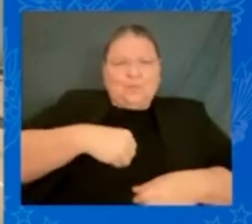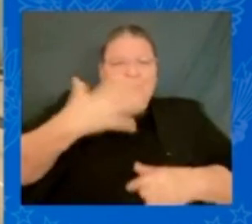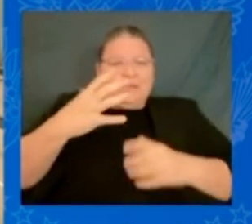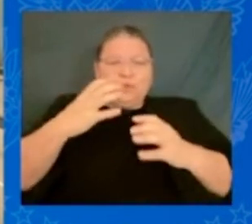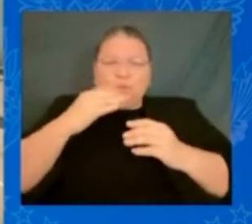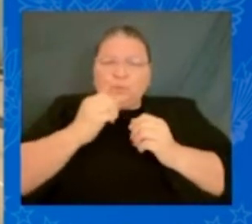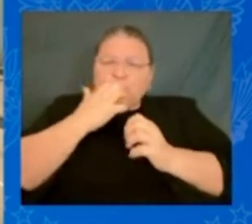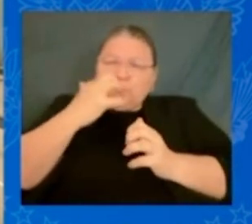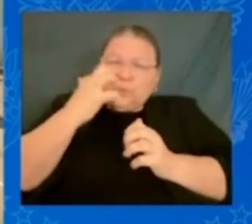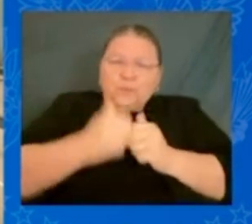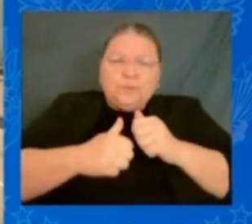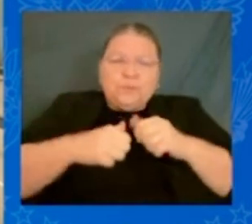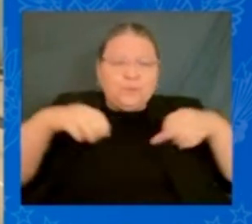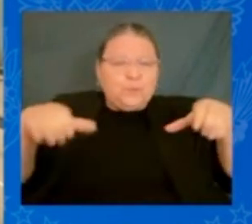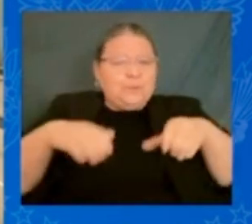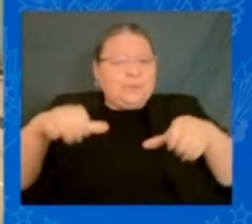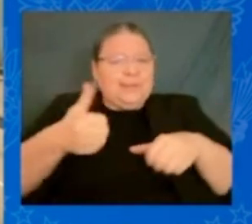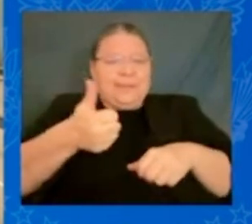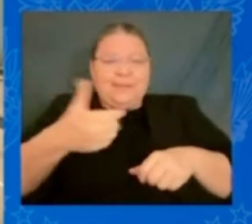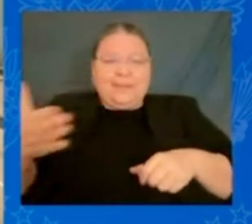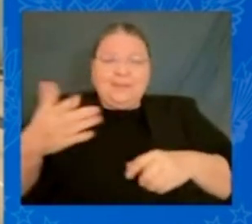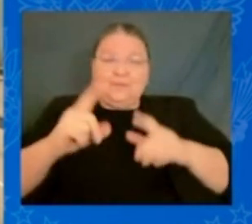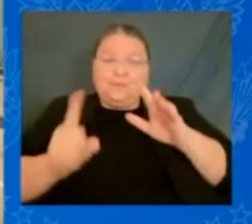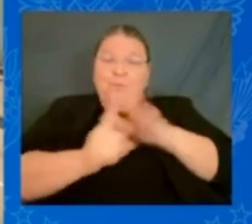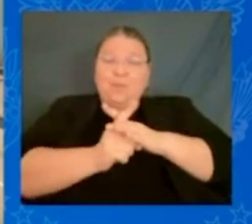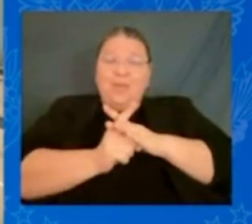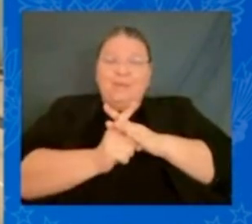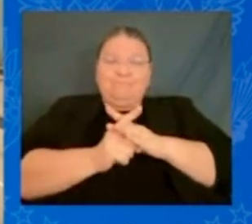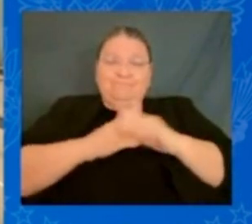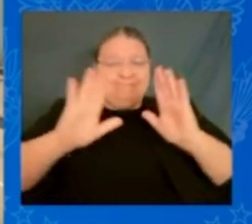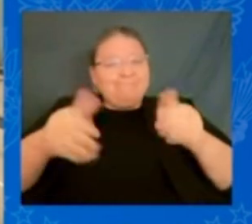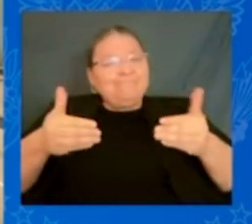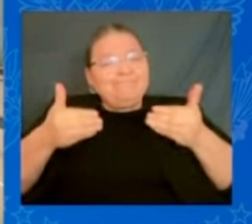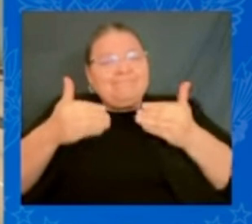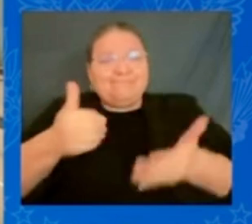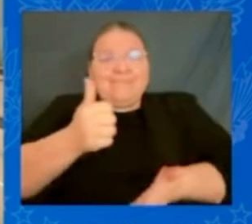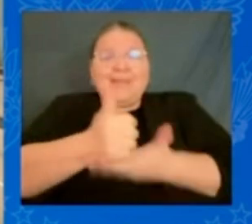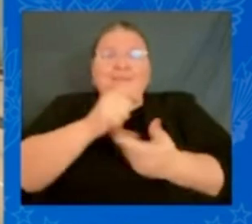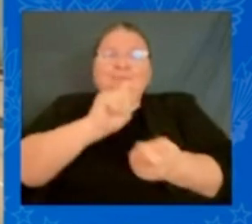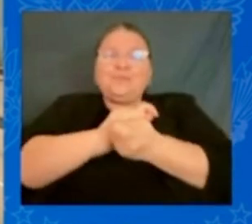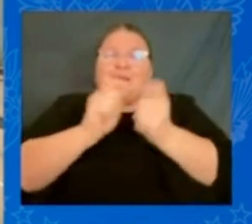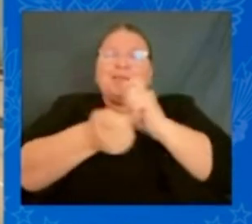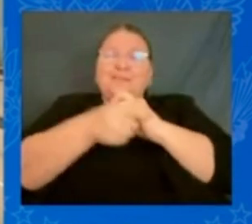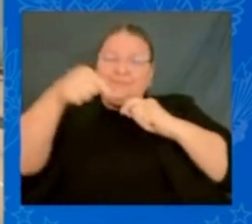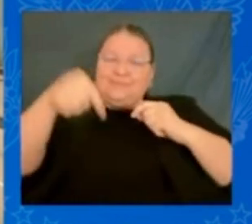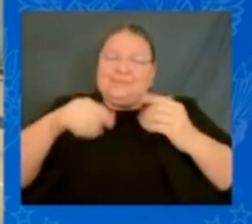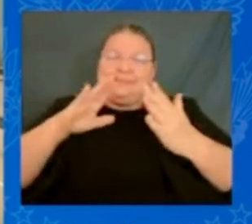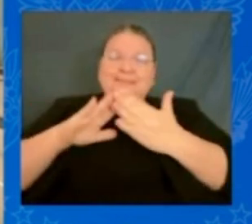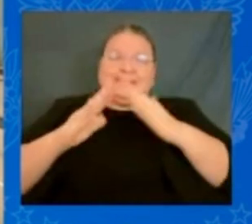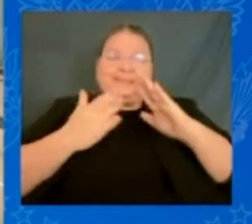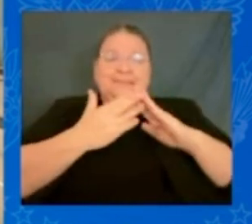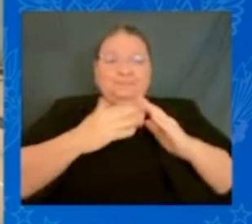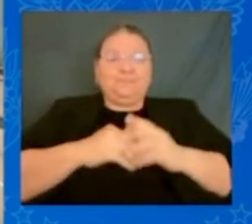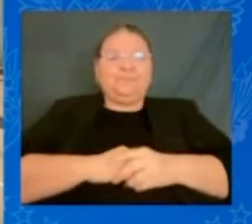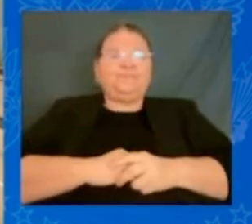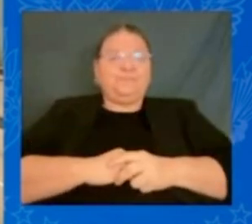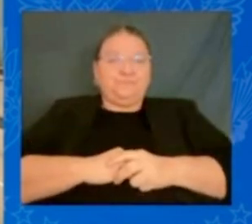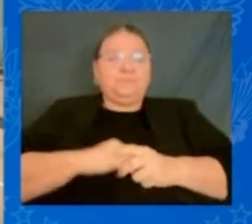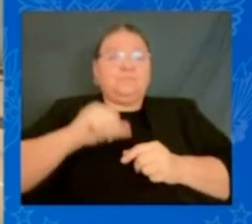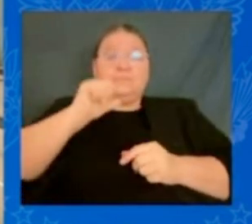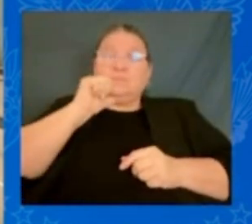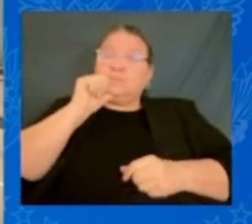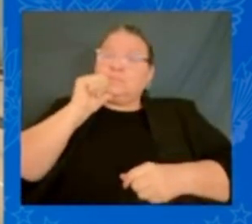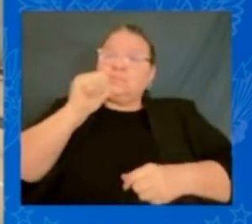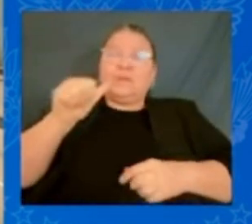that he showed up anyway and he helped to change the city I want to, I'm not going to go through the litany of,